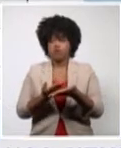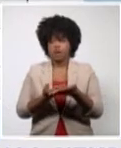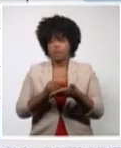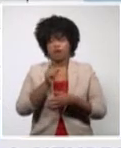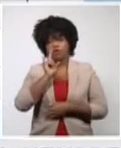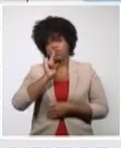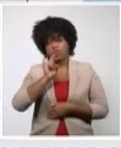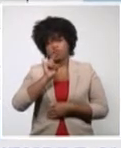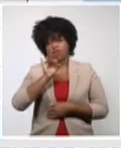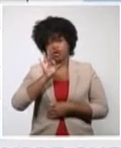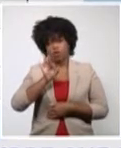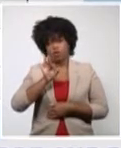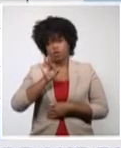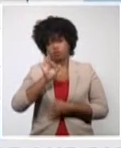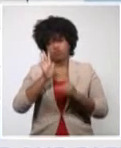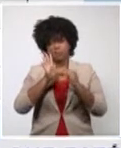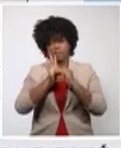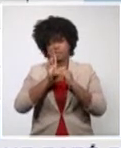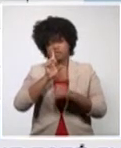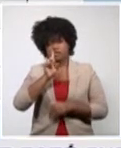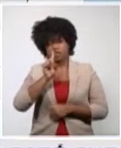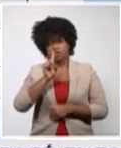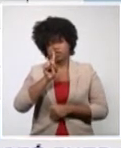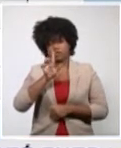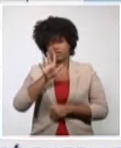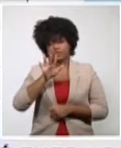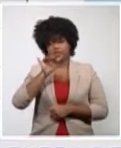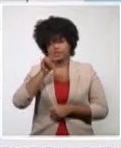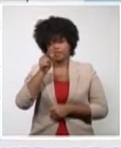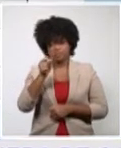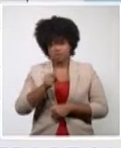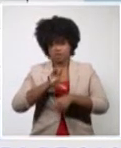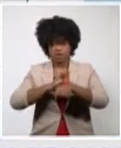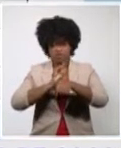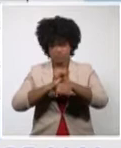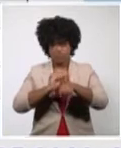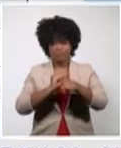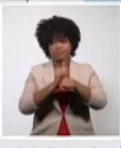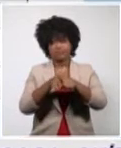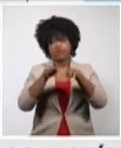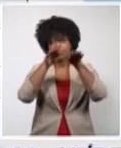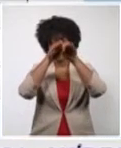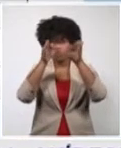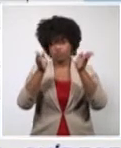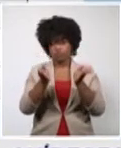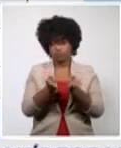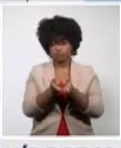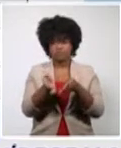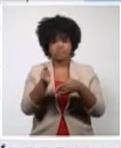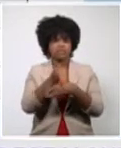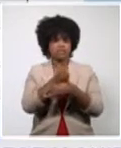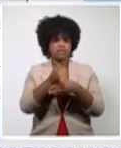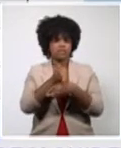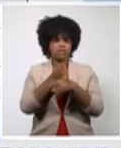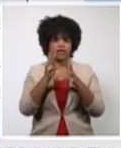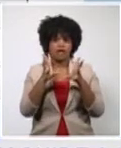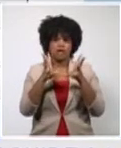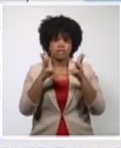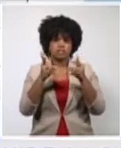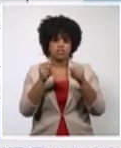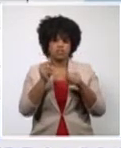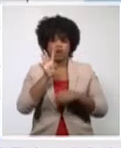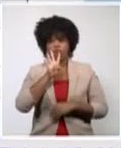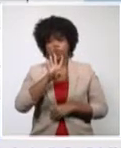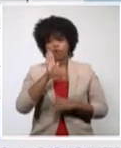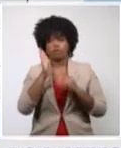Yesterday alone, 98,156 cases were diagnosed and that already